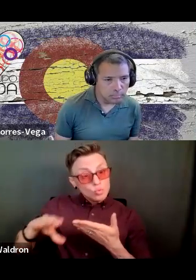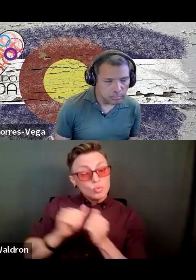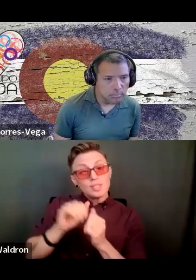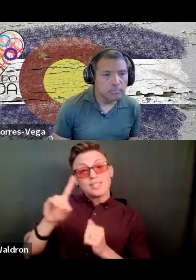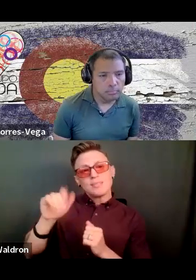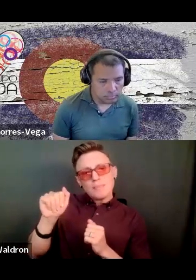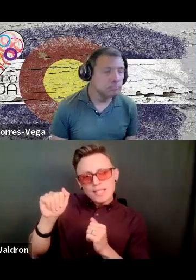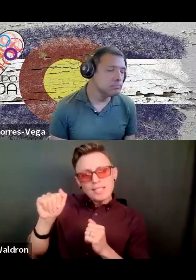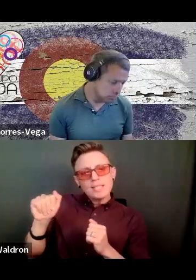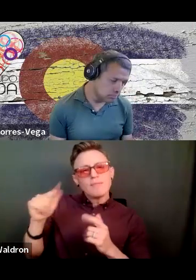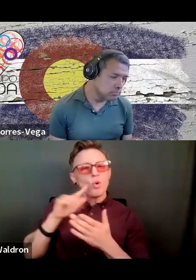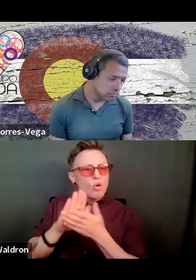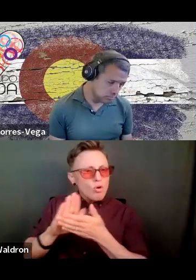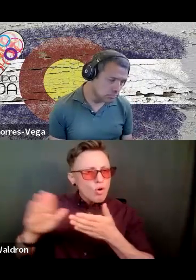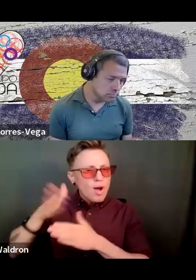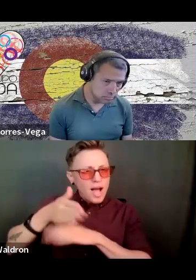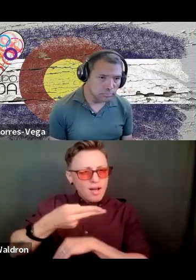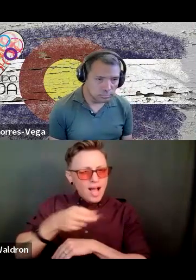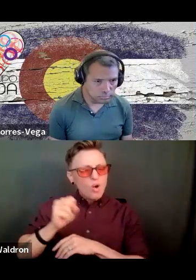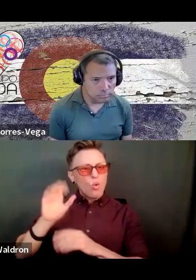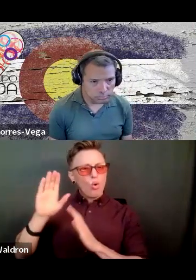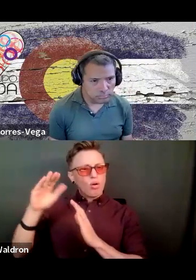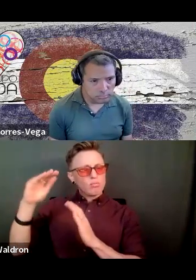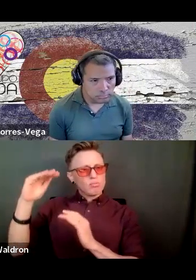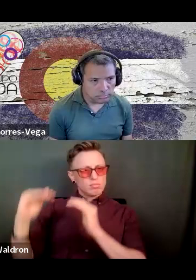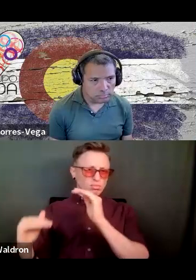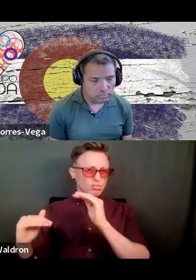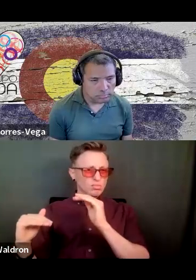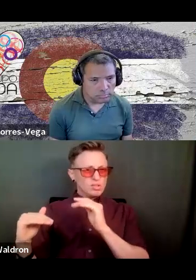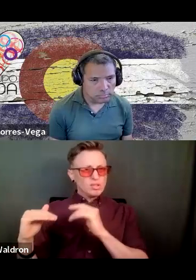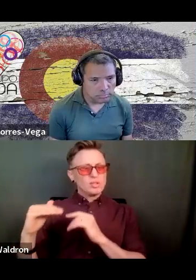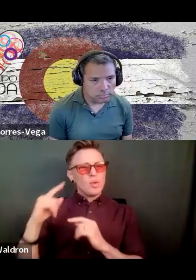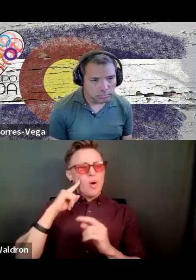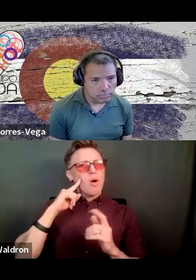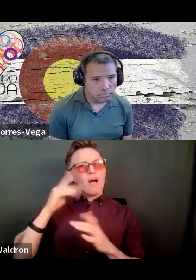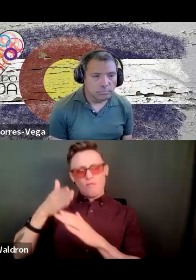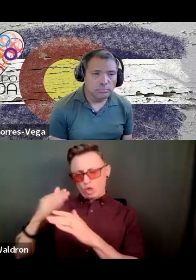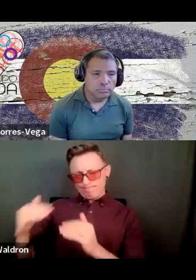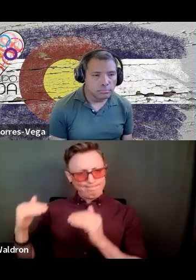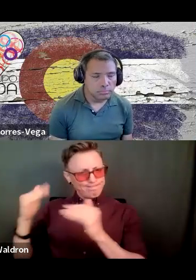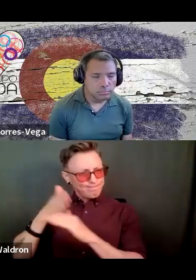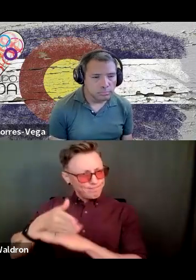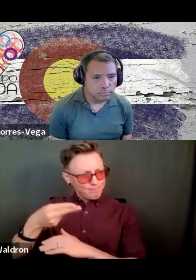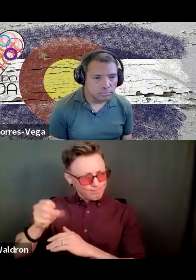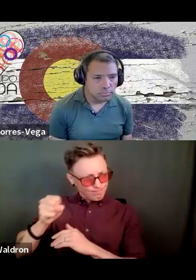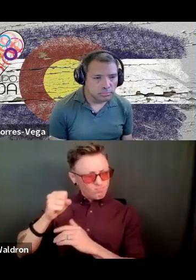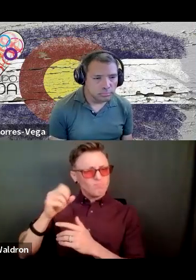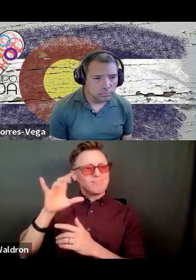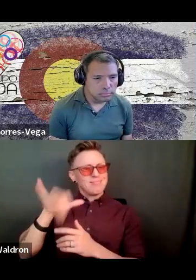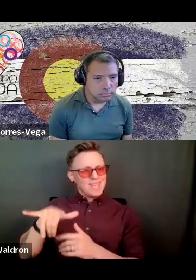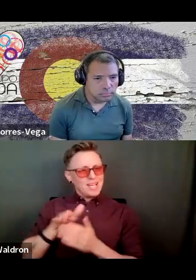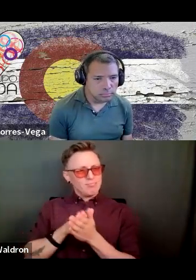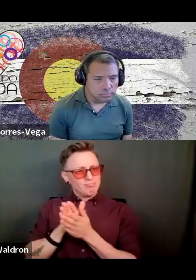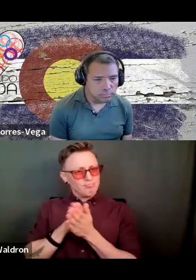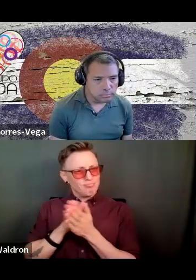lower. So I turned to wanting to work in higher education. After all, that was my desire, you know, once I